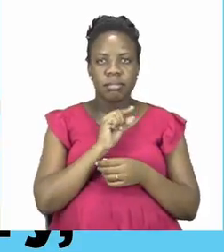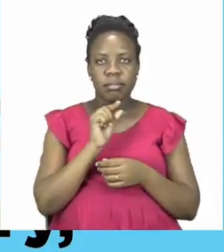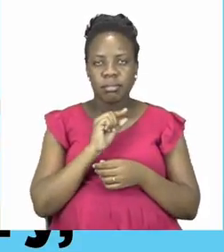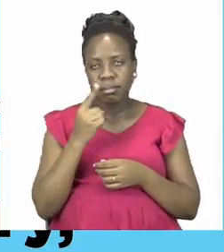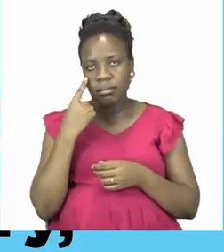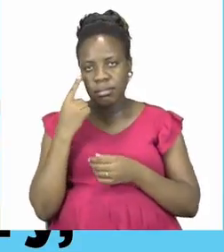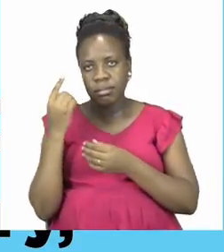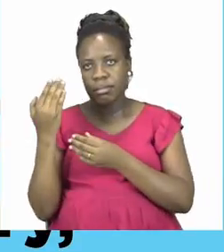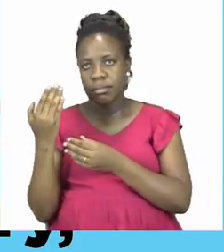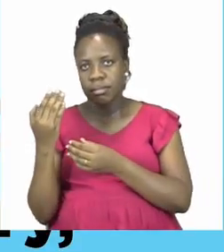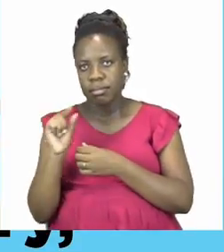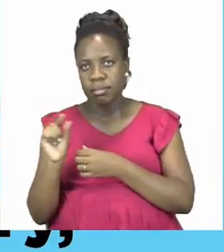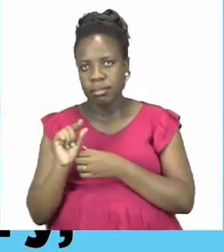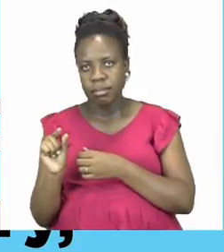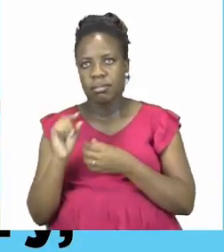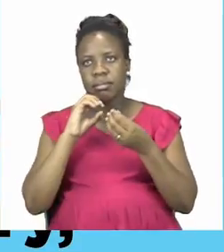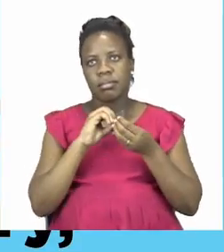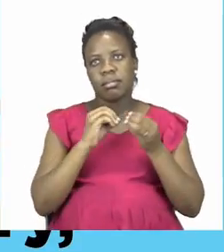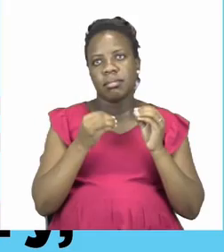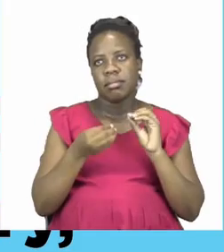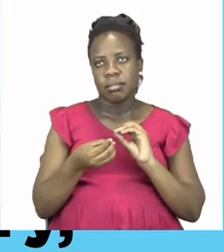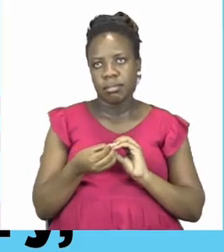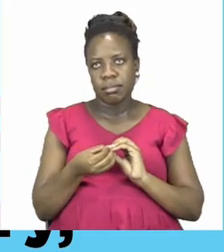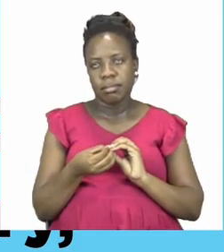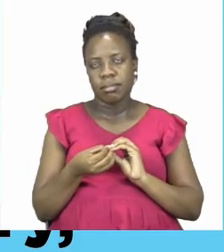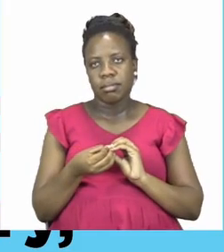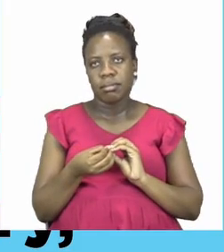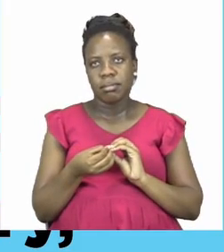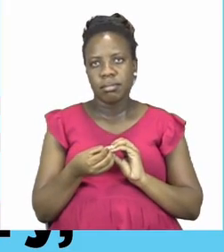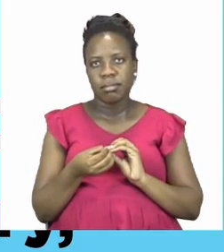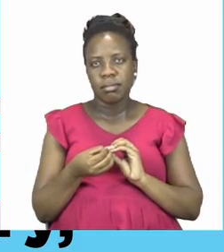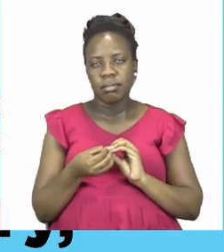sight words and number concept development.